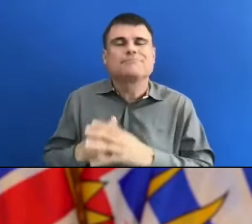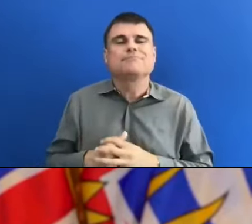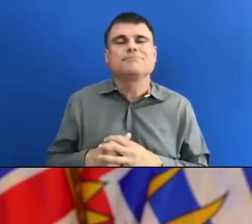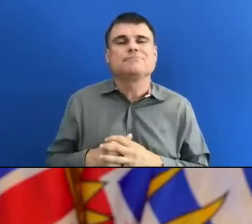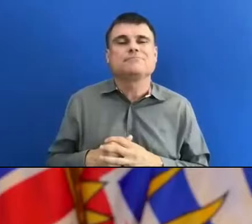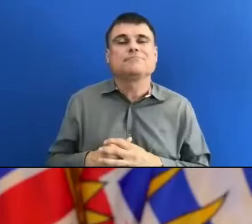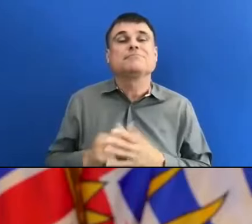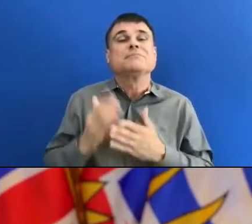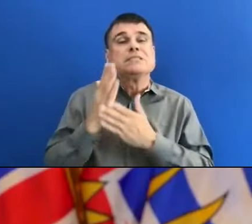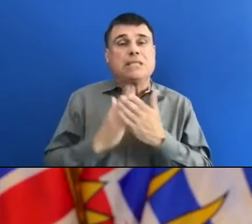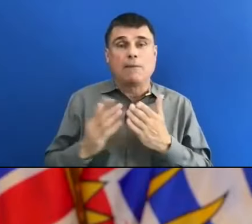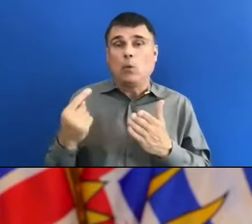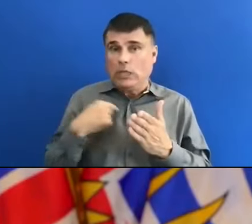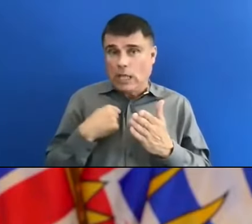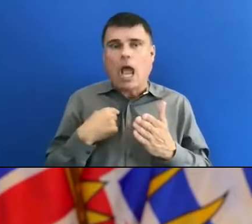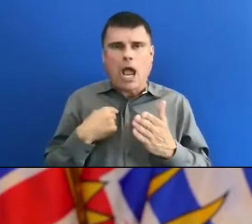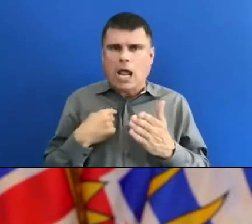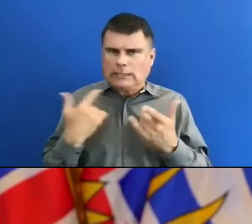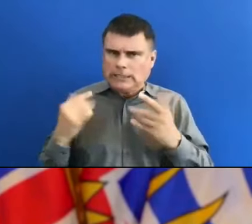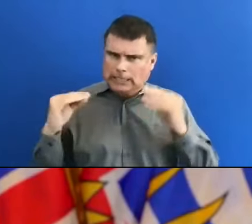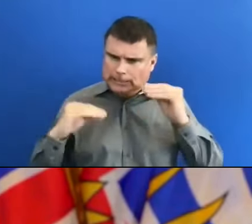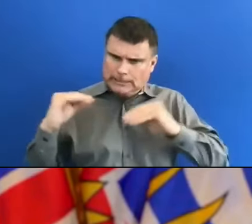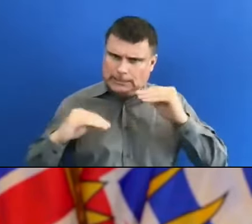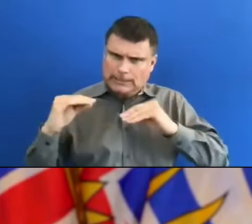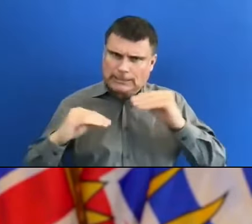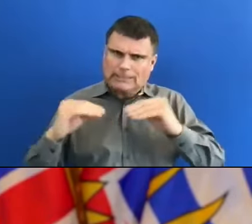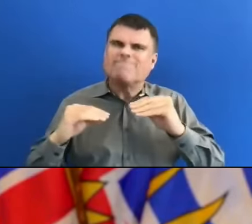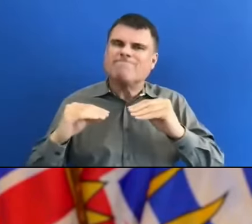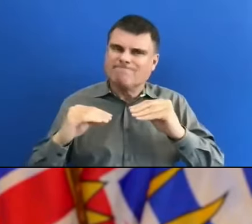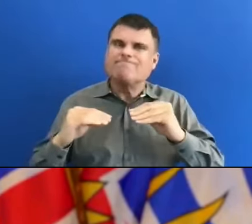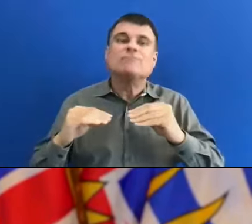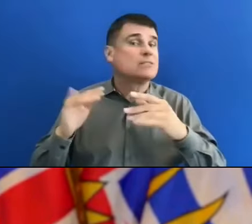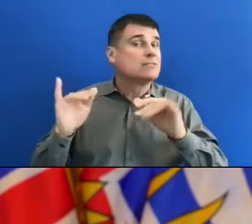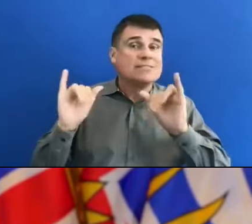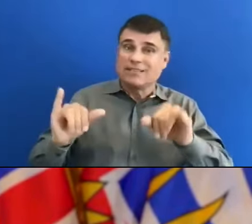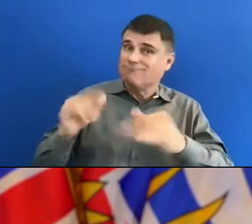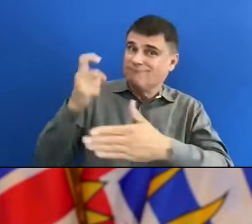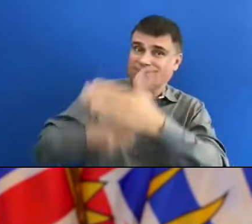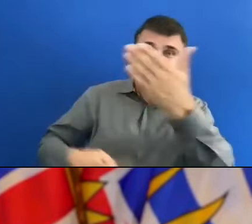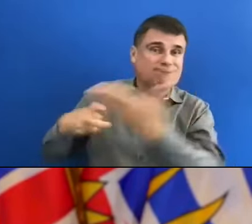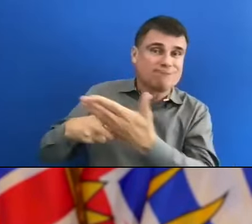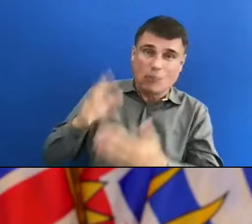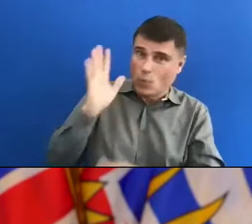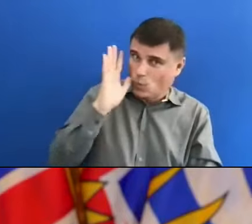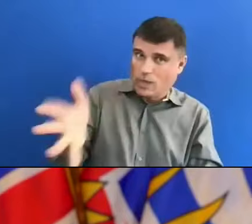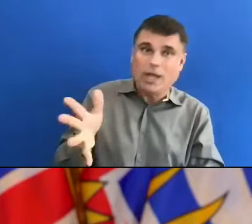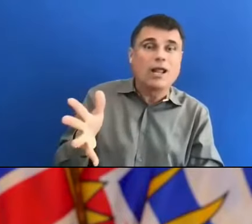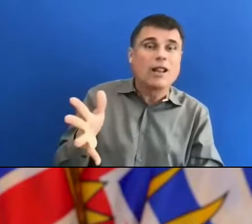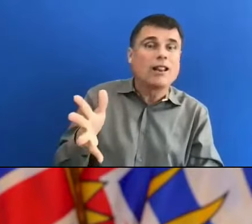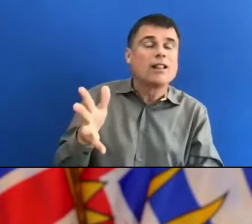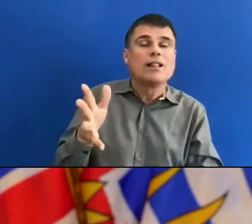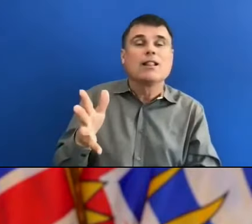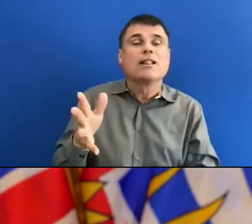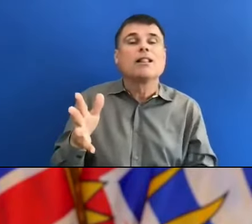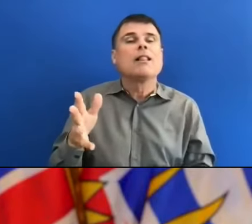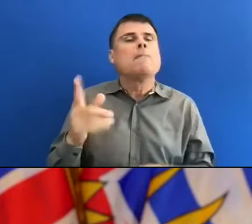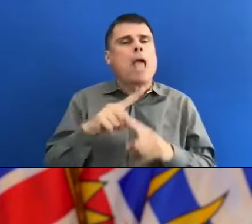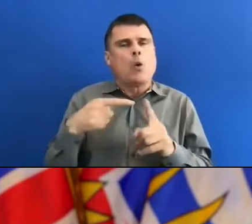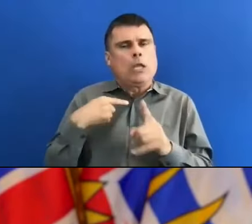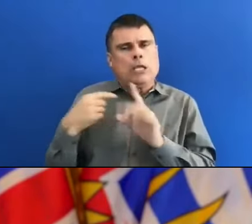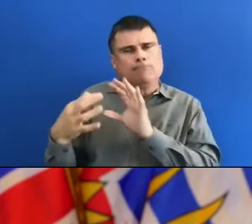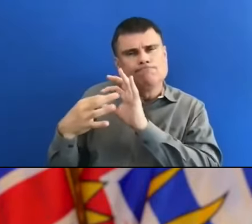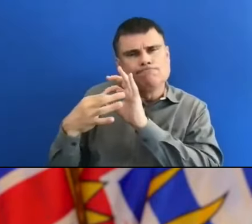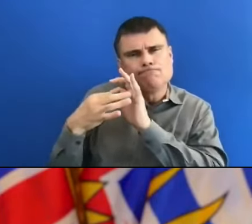fines. There are still other things that can be used. But we know as well that we have worked really closely with the many different sectors over this